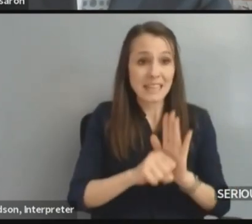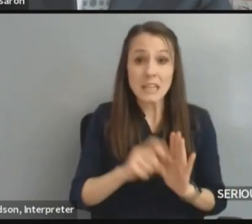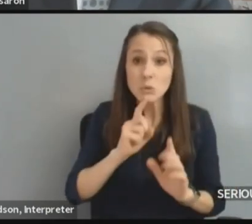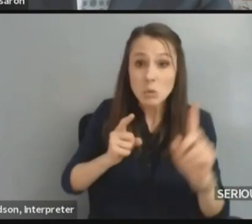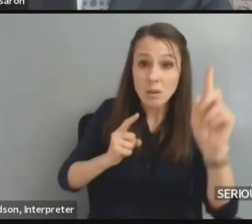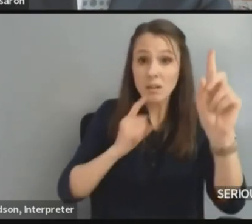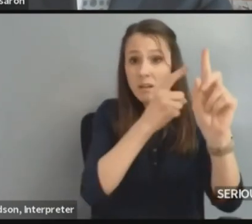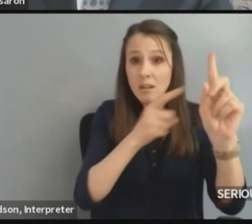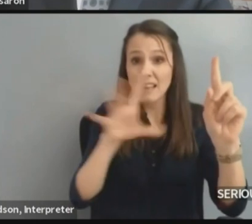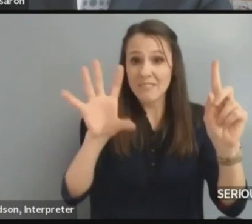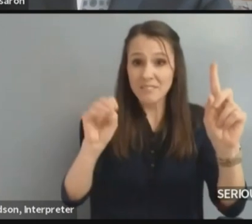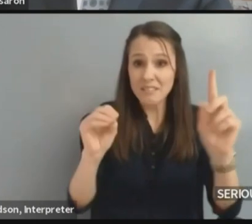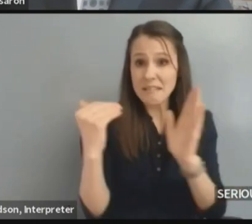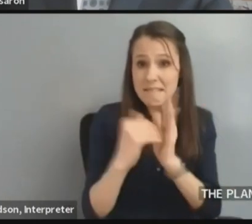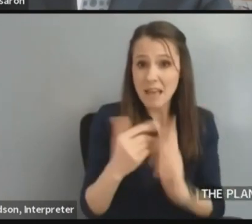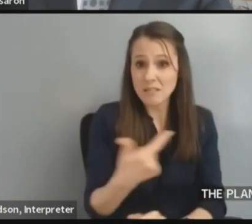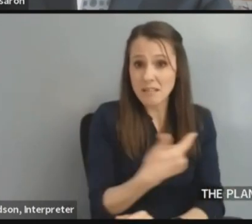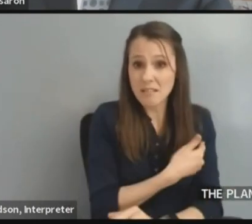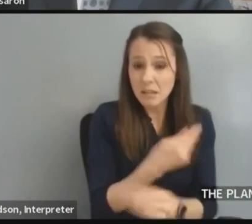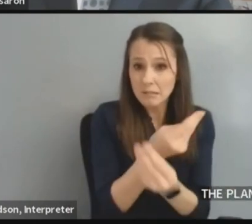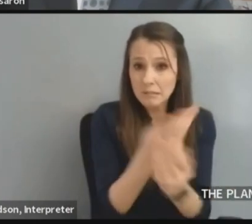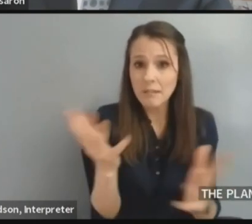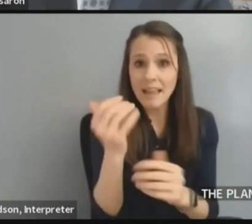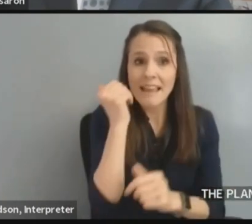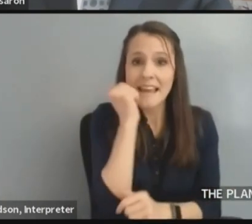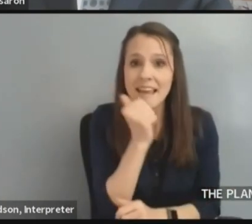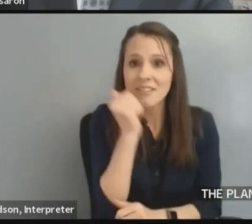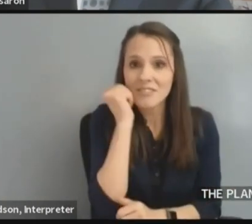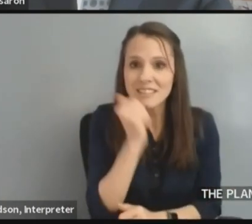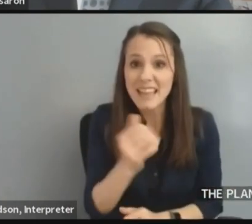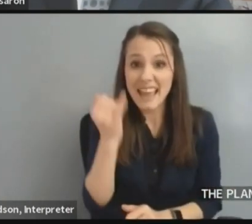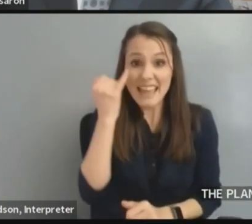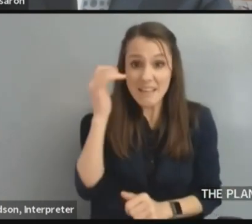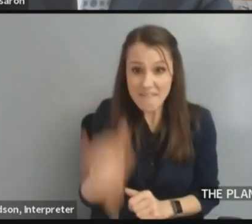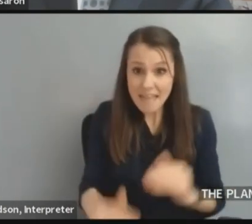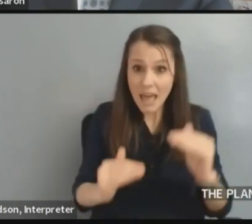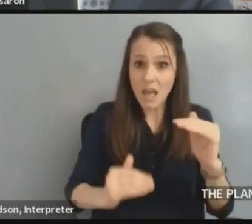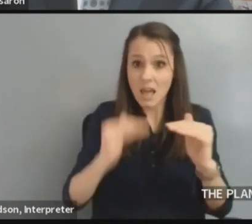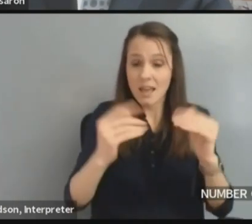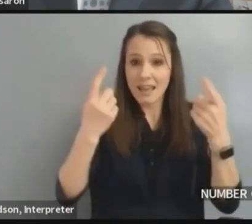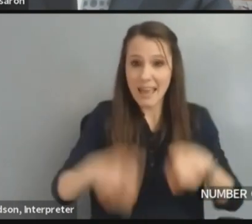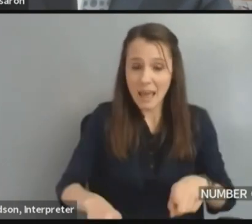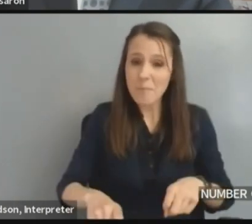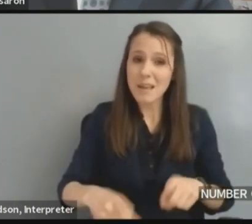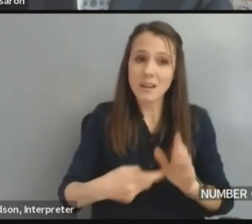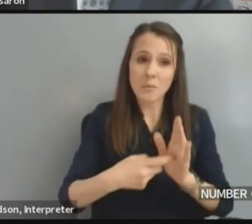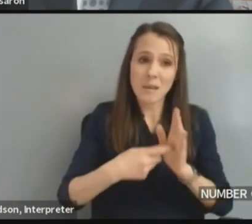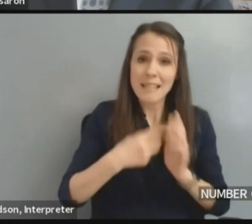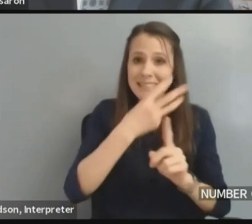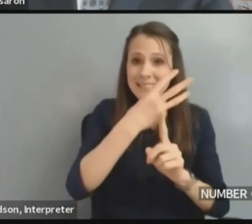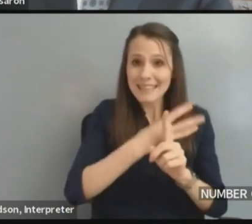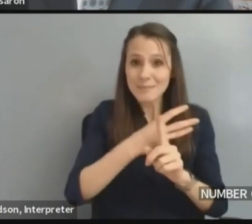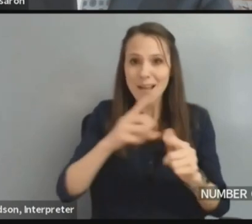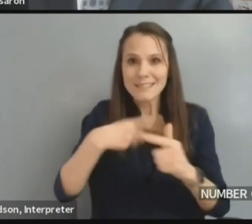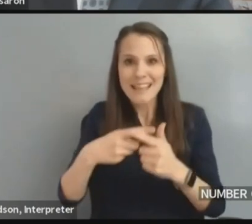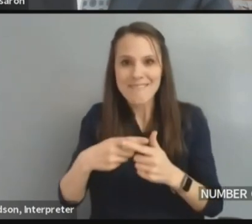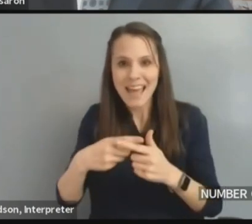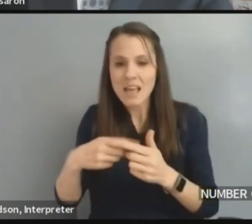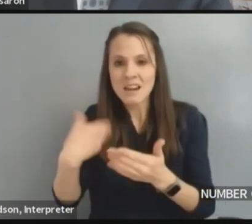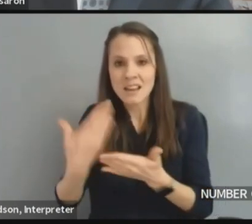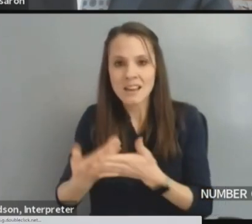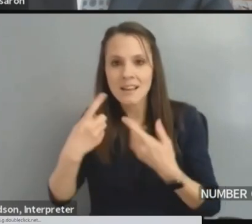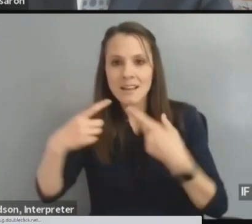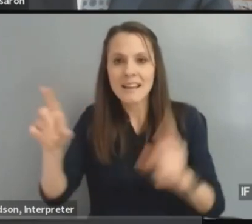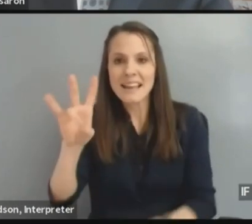vaccinations a day. If we hit our stride at that number, it'll take six months to get 70% of our population